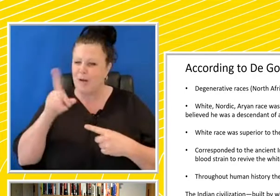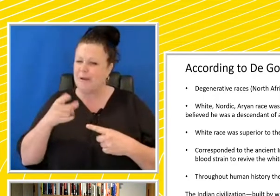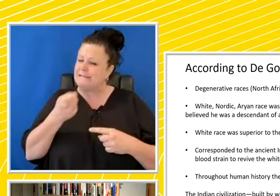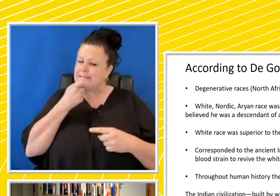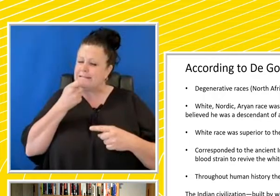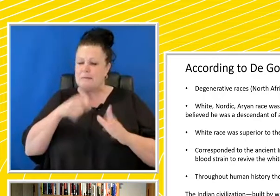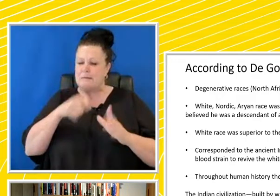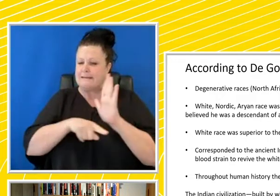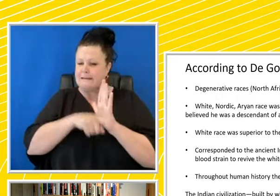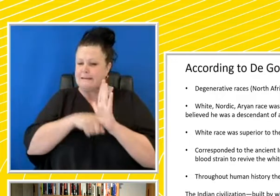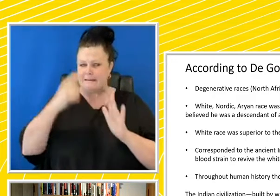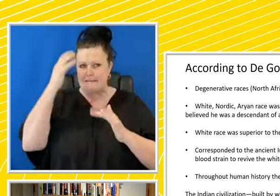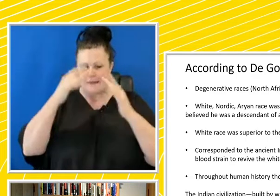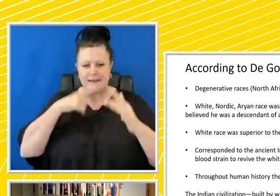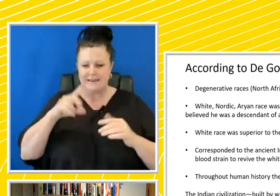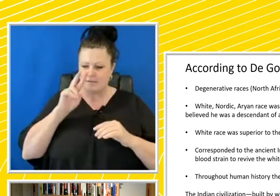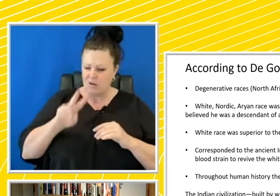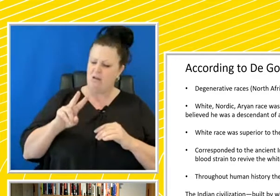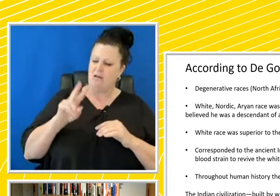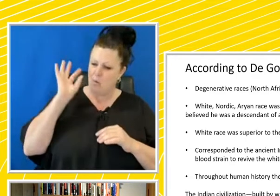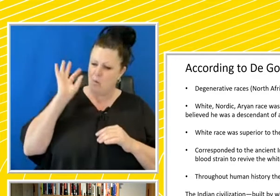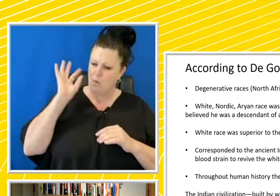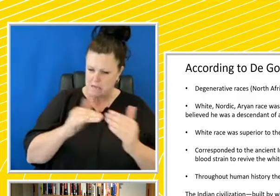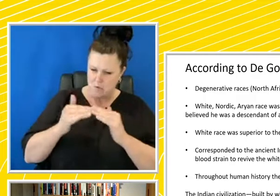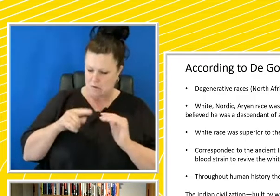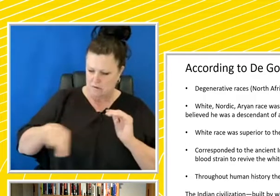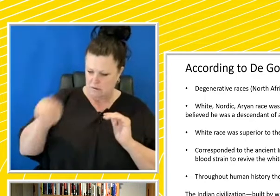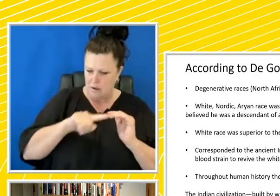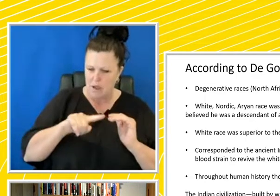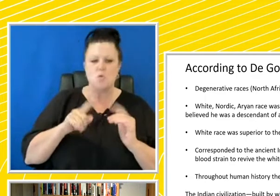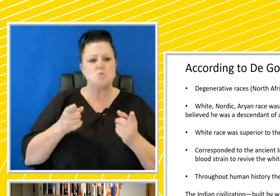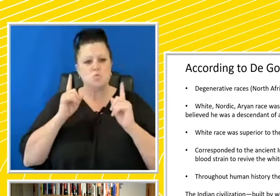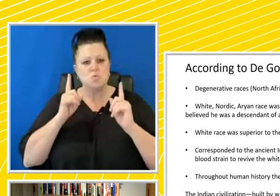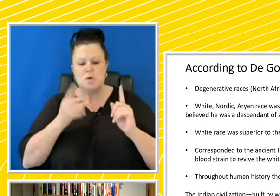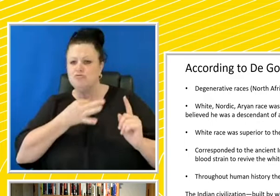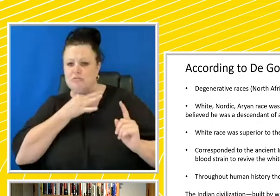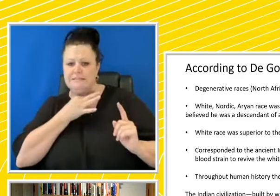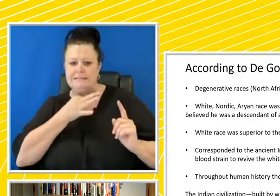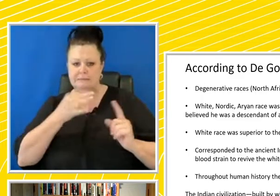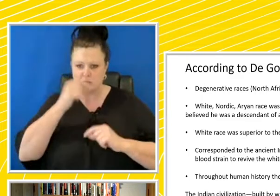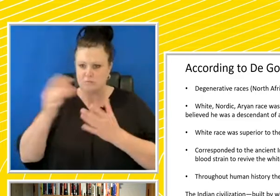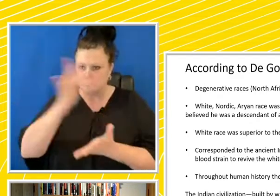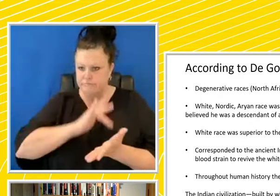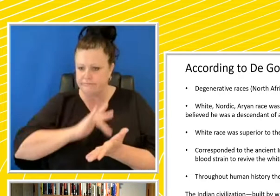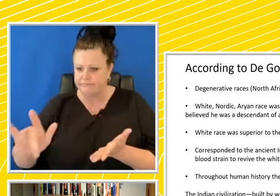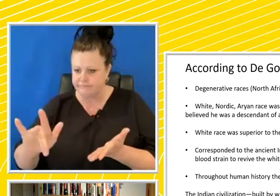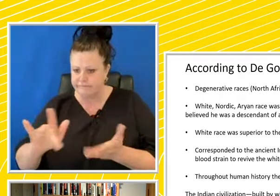pessimist and saw that white society was in danger of being destroyed.